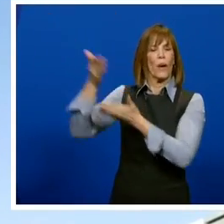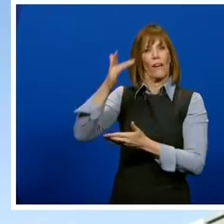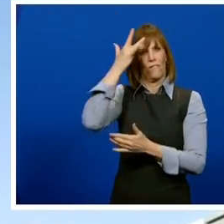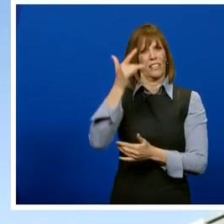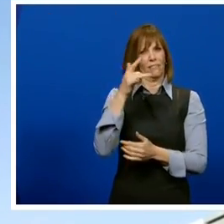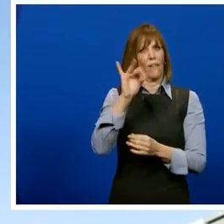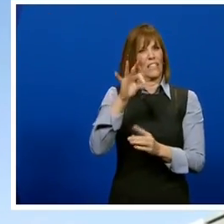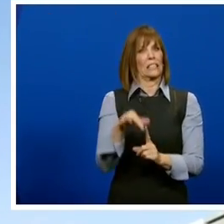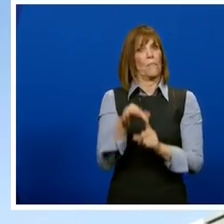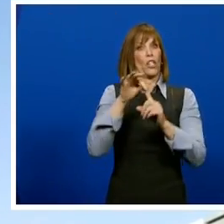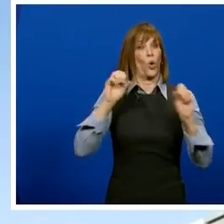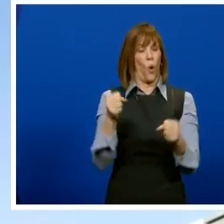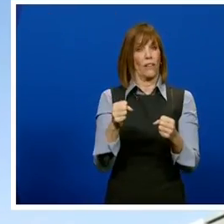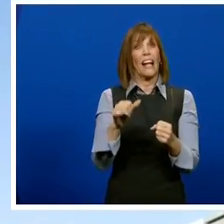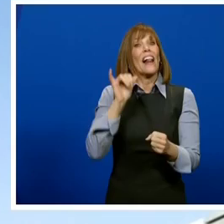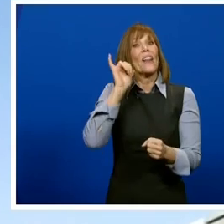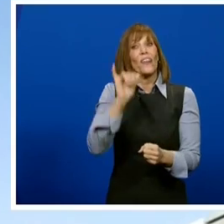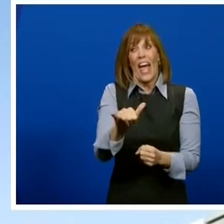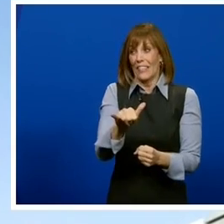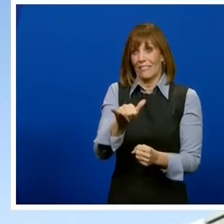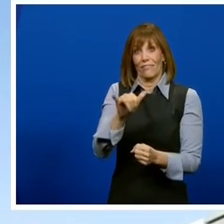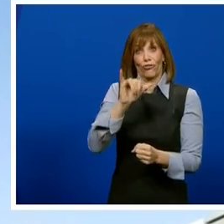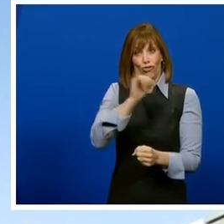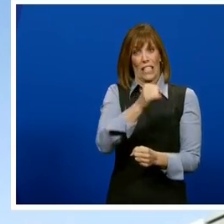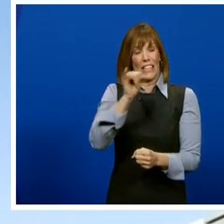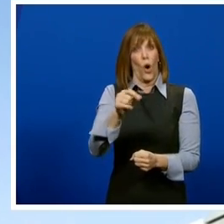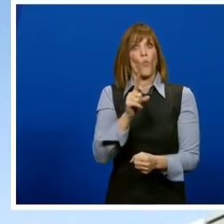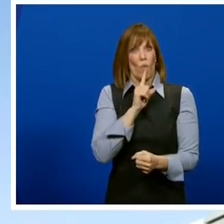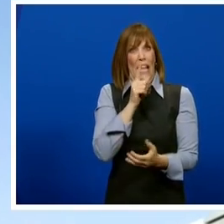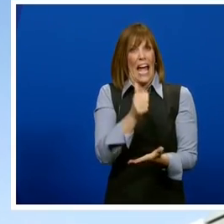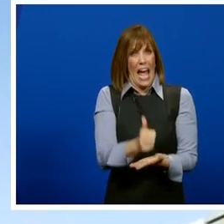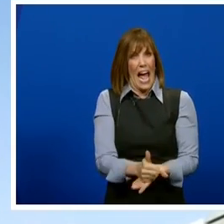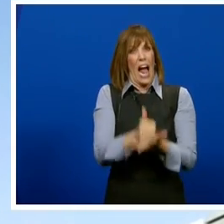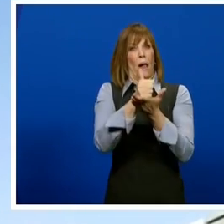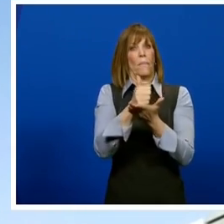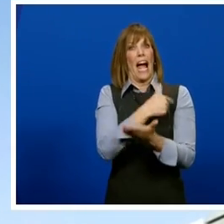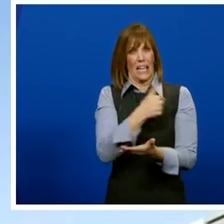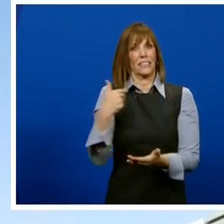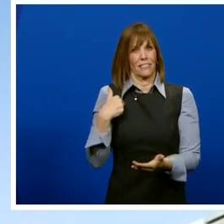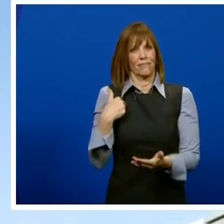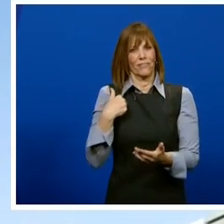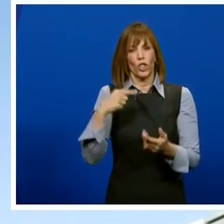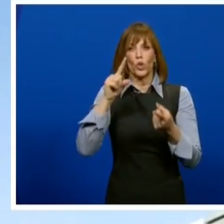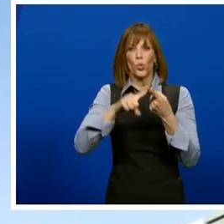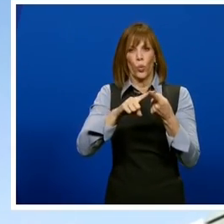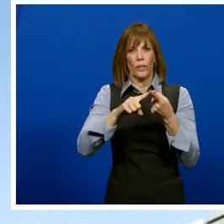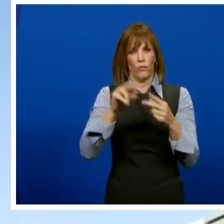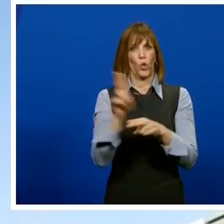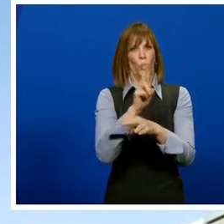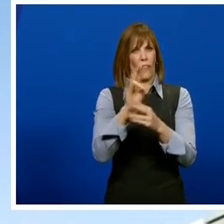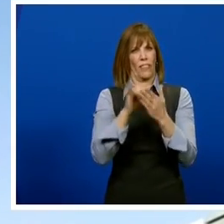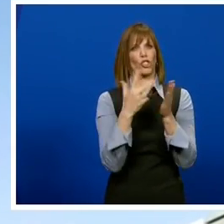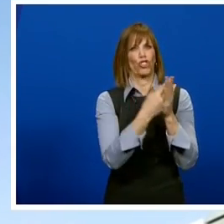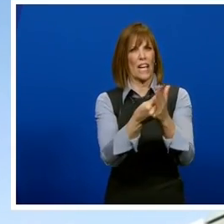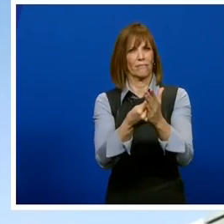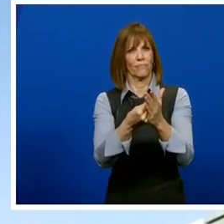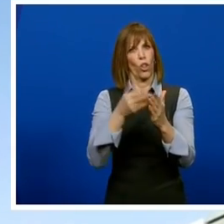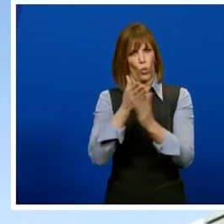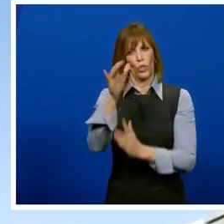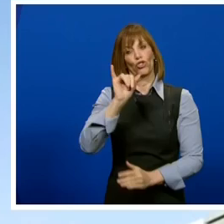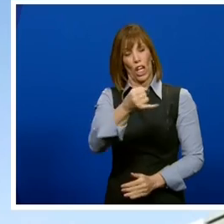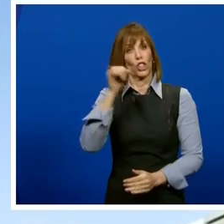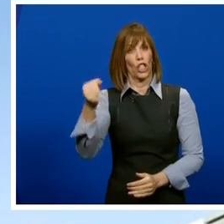These are really helpful pieces of the Johnson & Johnson vaccine. Also,